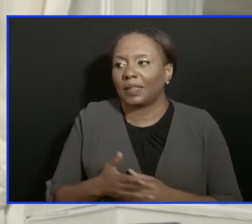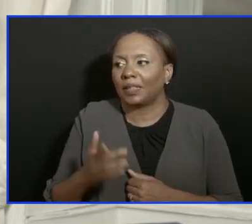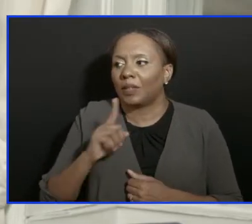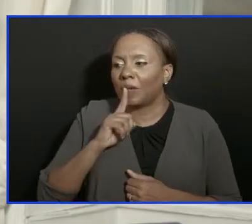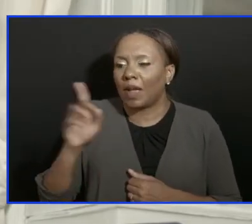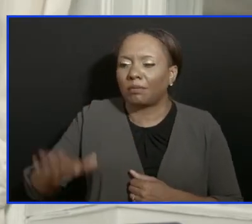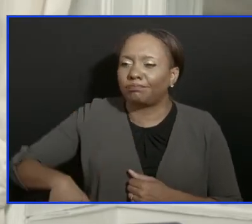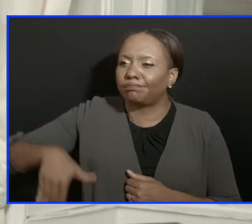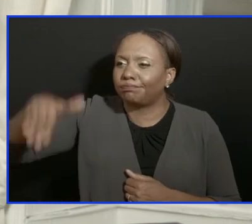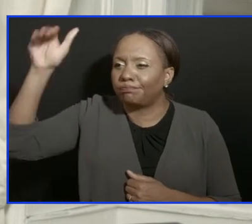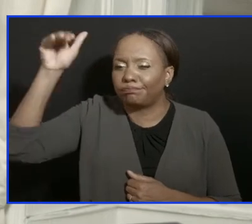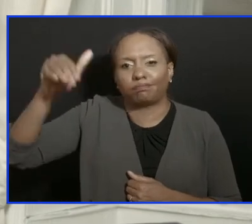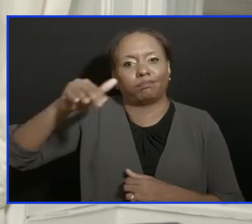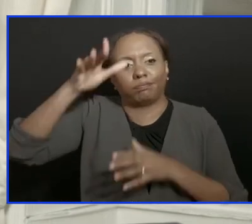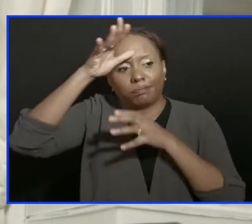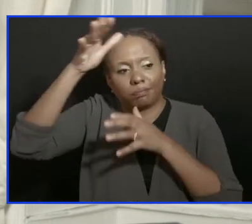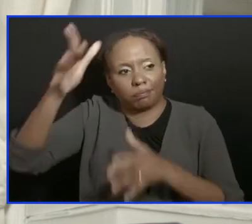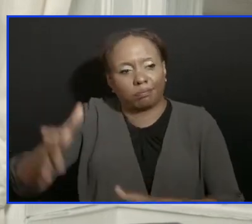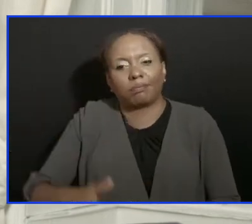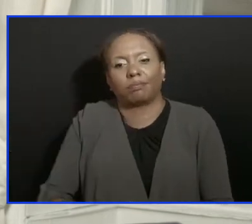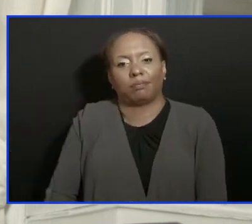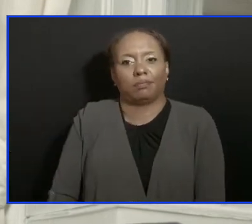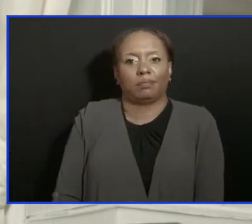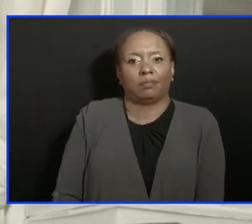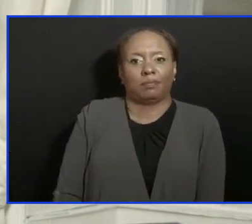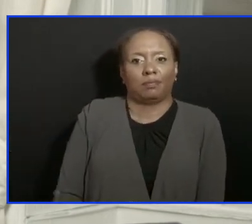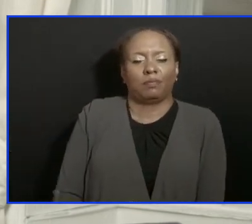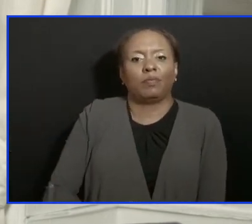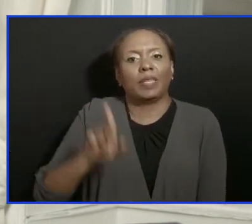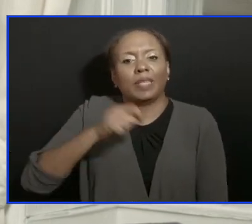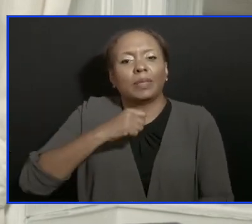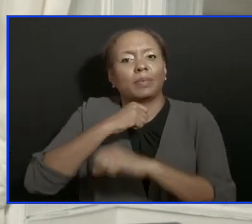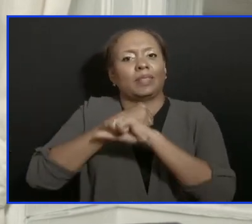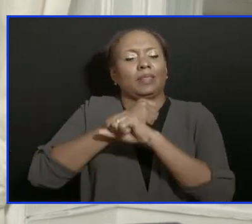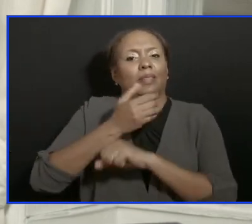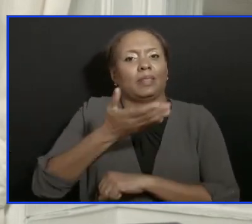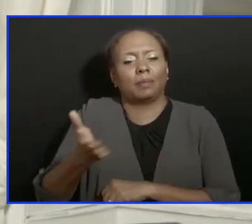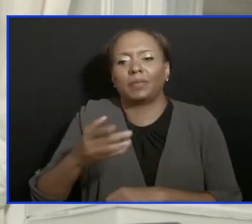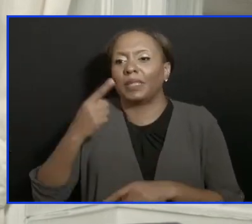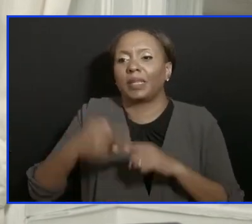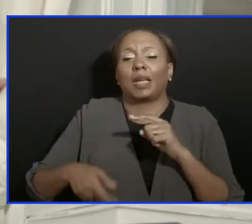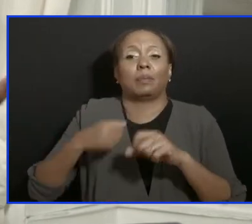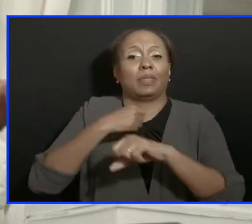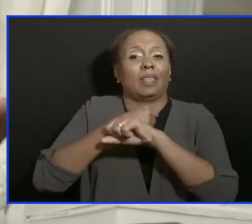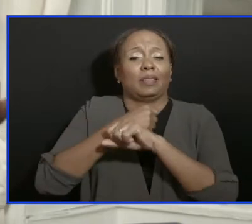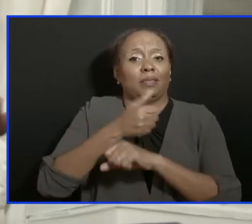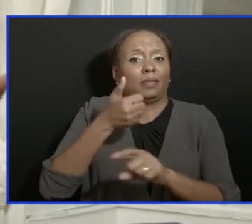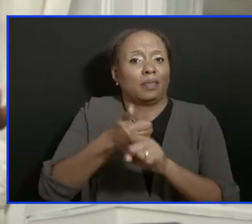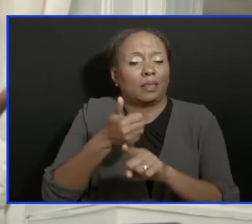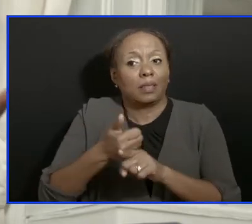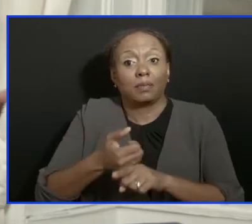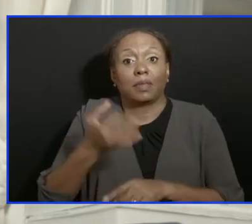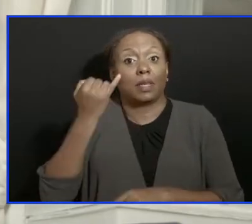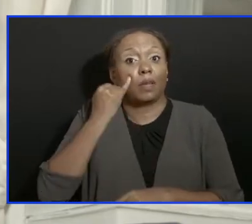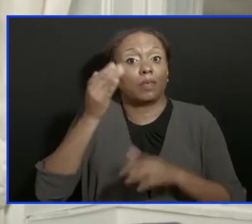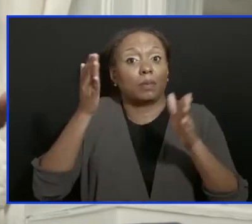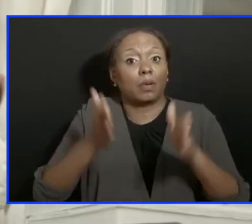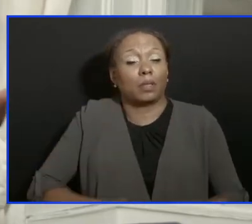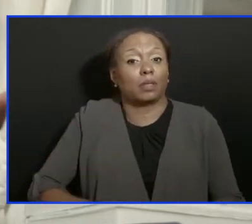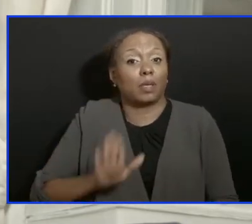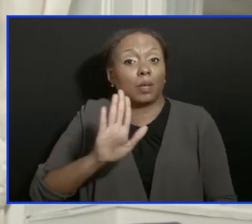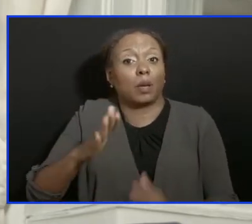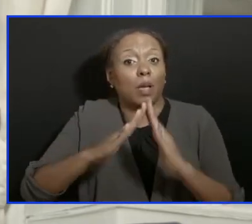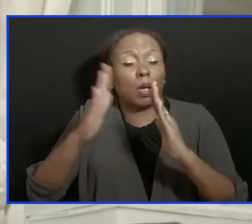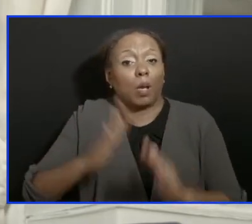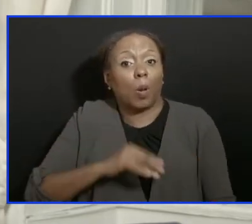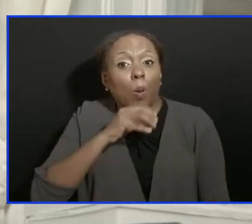brought me up from young. Those are the people we need to protect. They can't protect themselves. And if you have somebody who's old in your house and you know